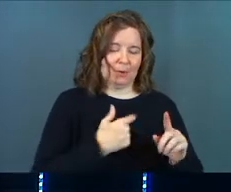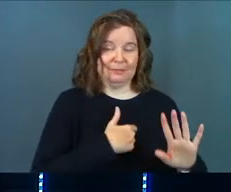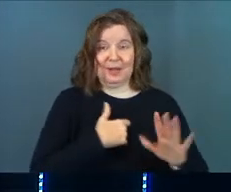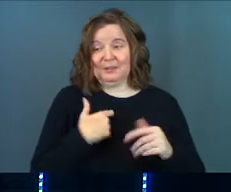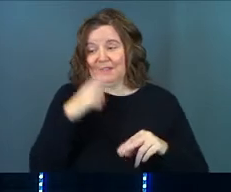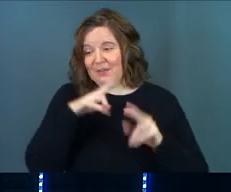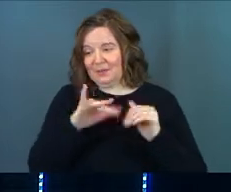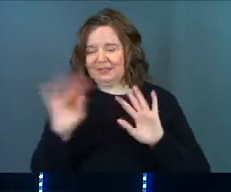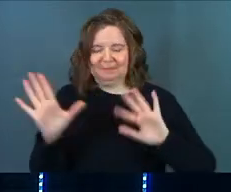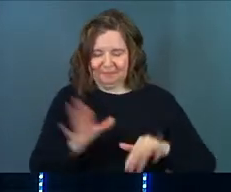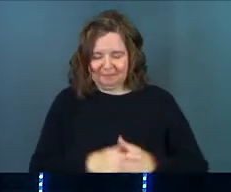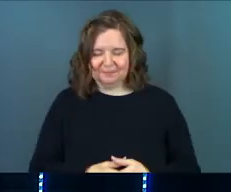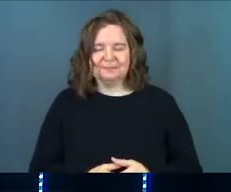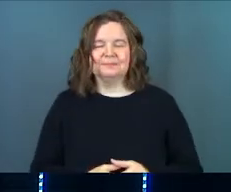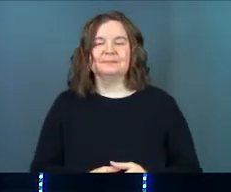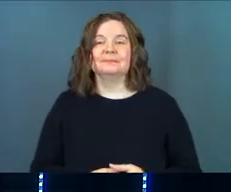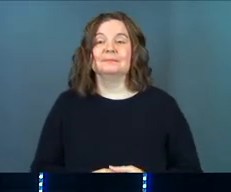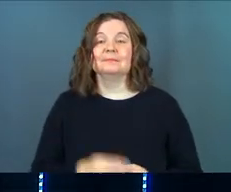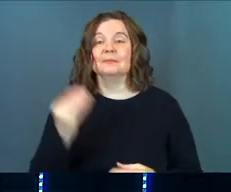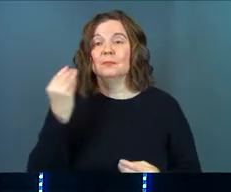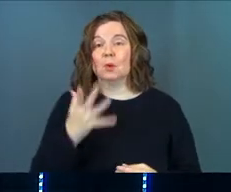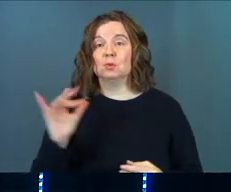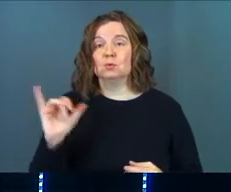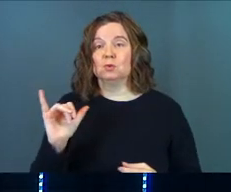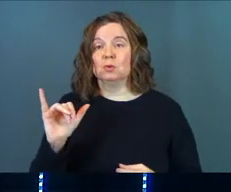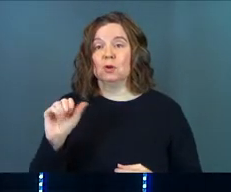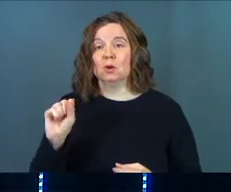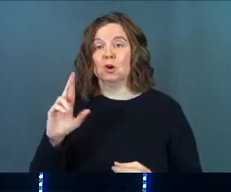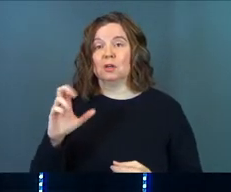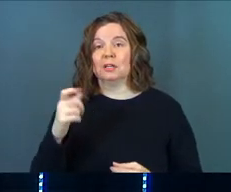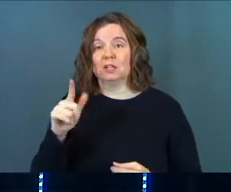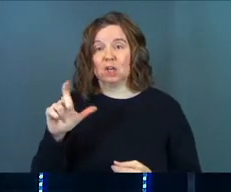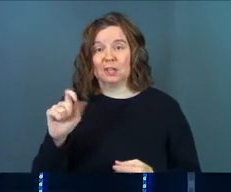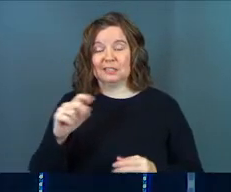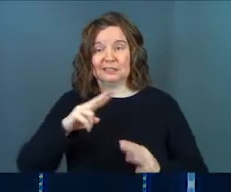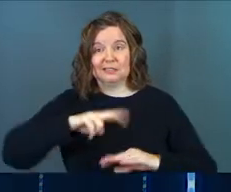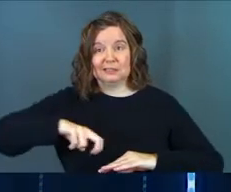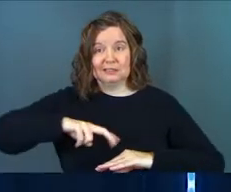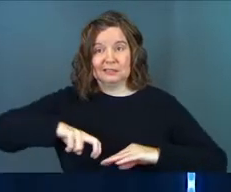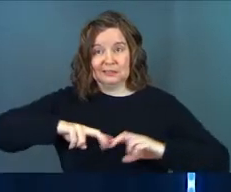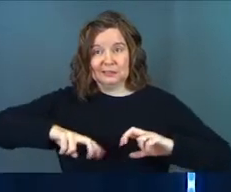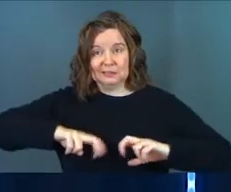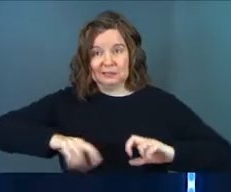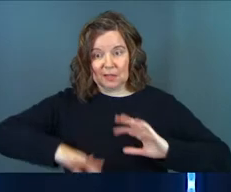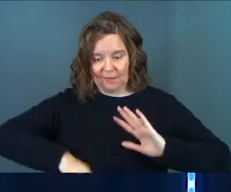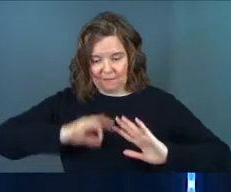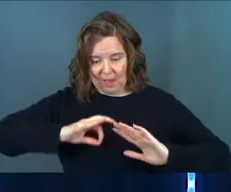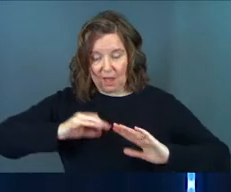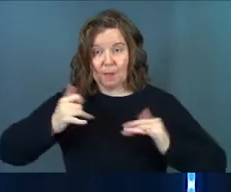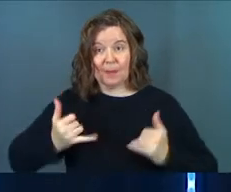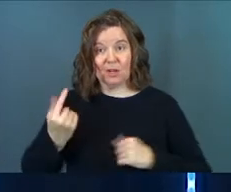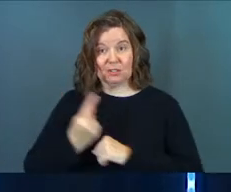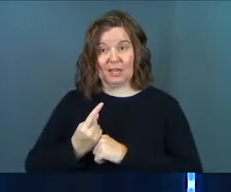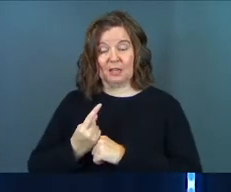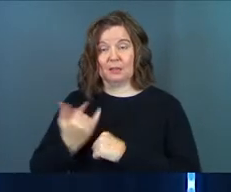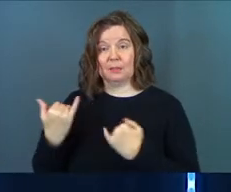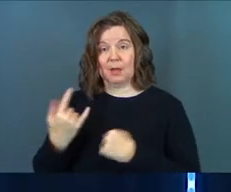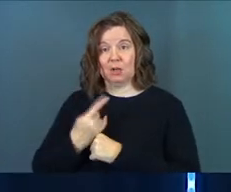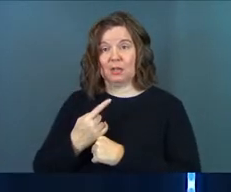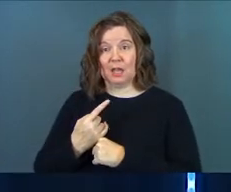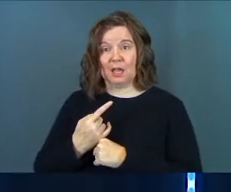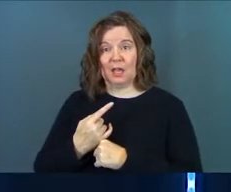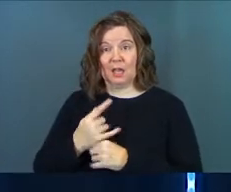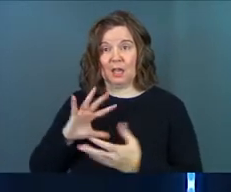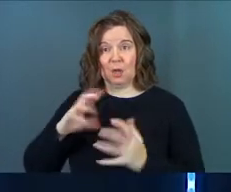I was just having fun with it. Just so you know too, archaeologists have found modern day, the modern day